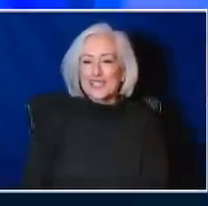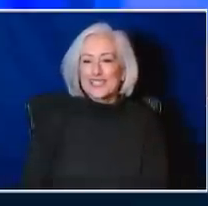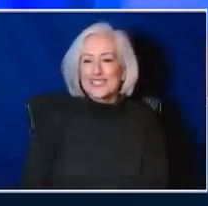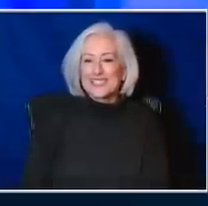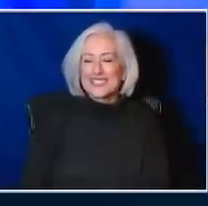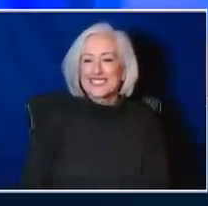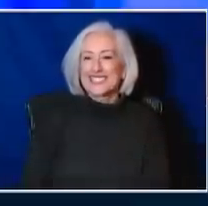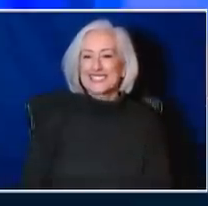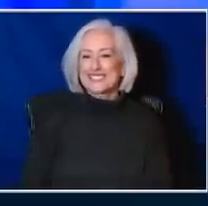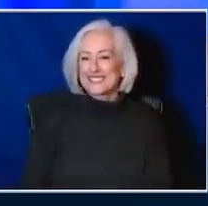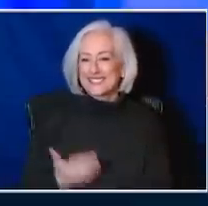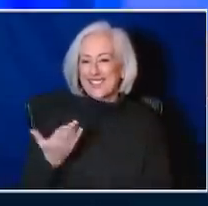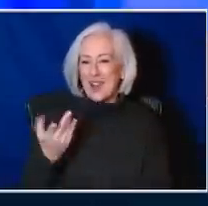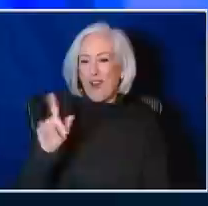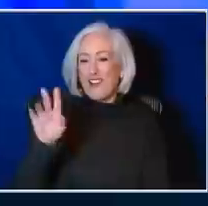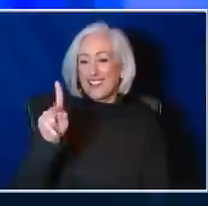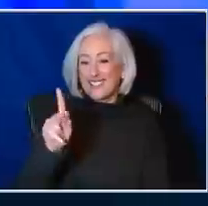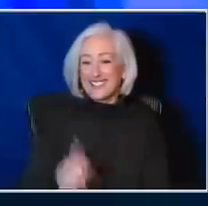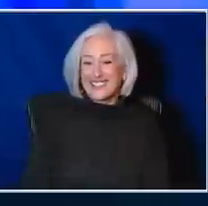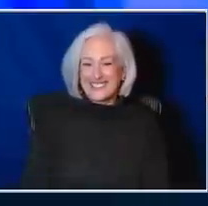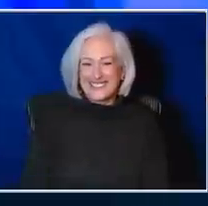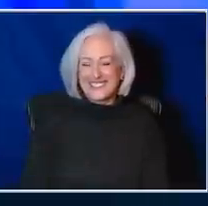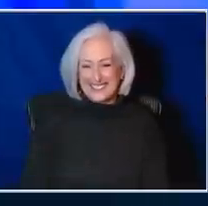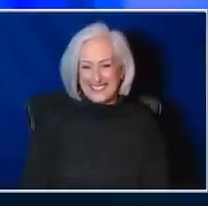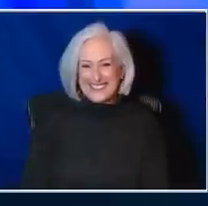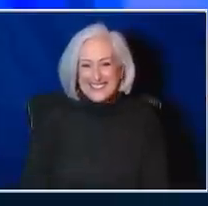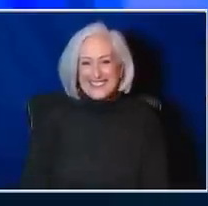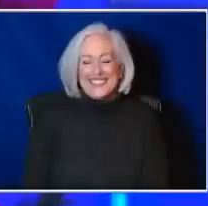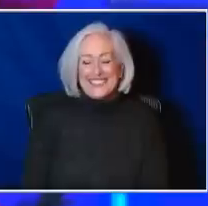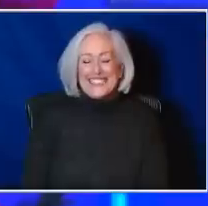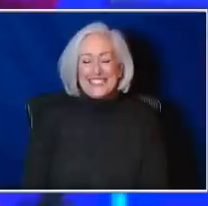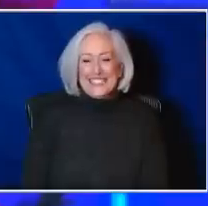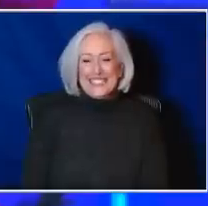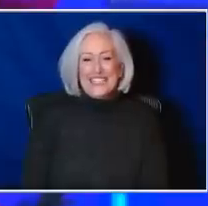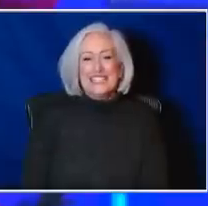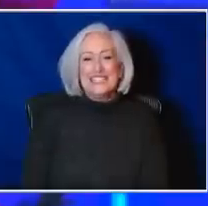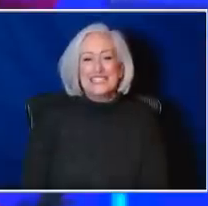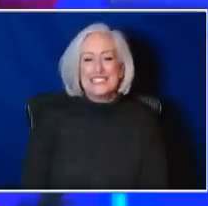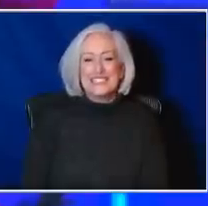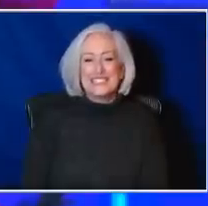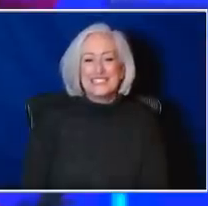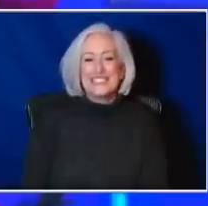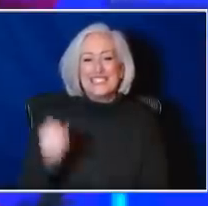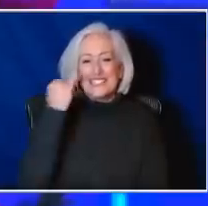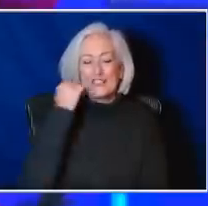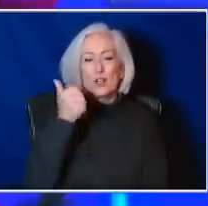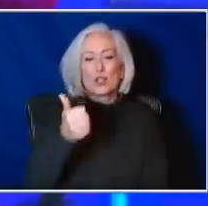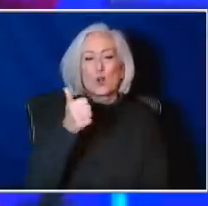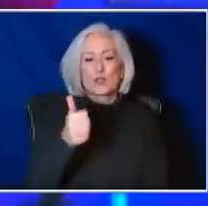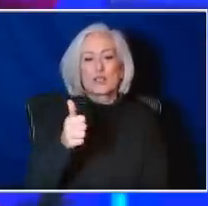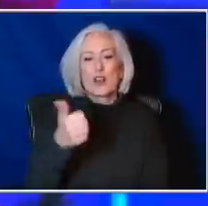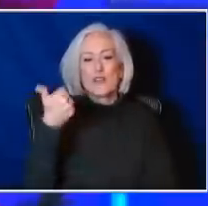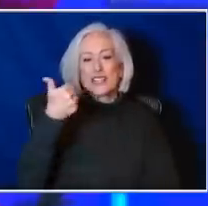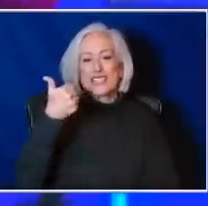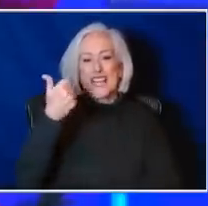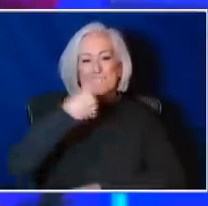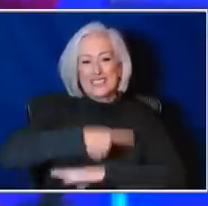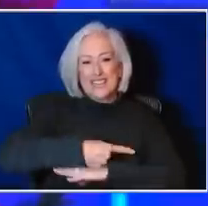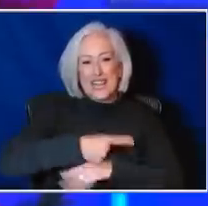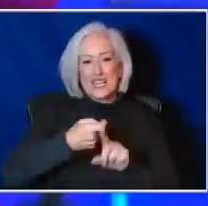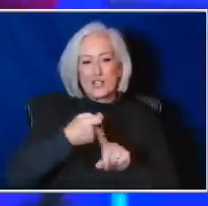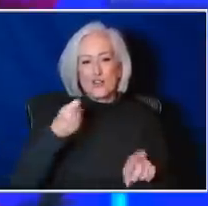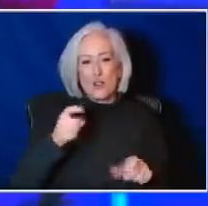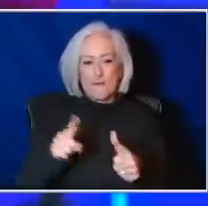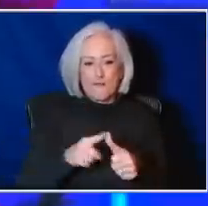Uh, go for it. You know, I would say that if really, if you're 10 days out from that initial symptoms onset,